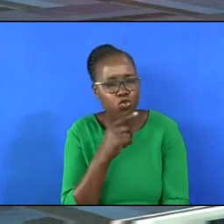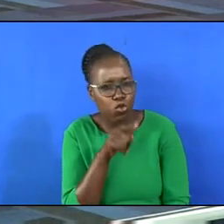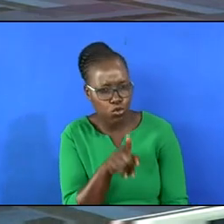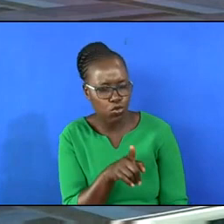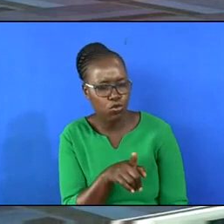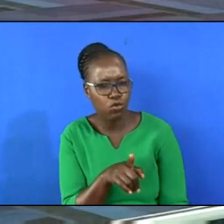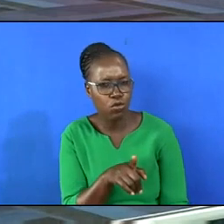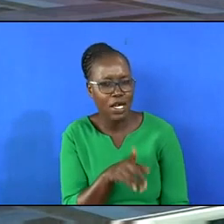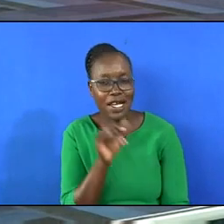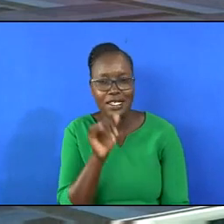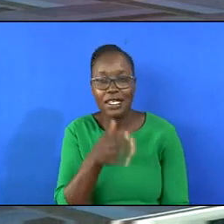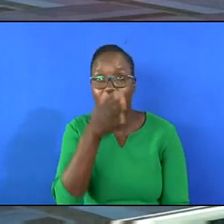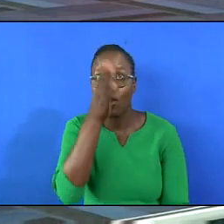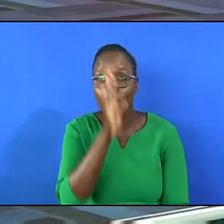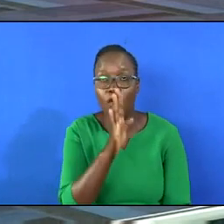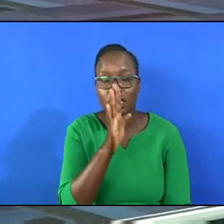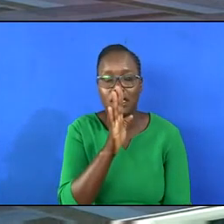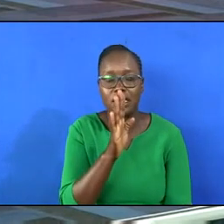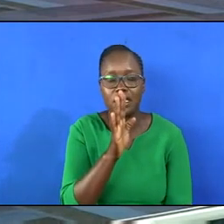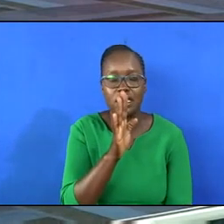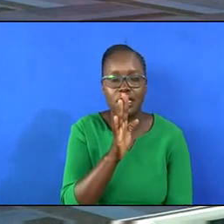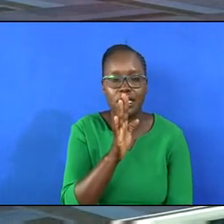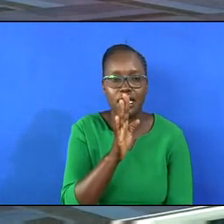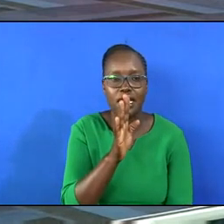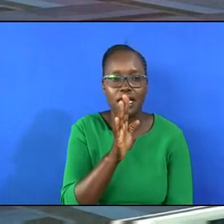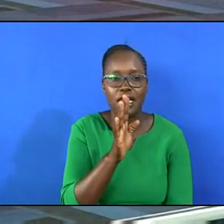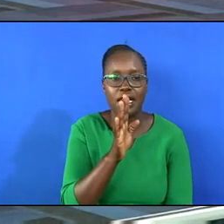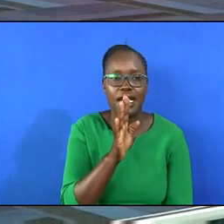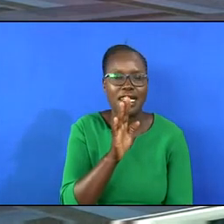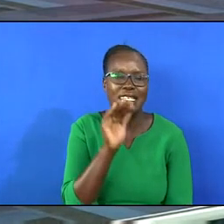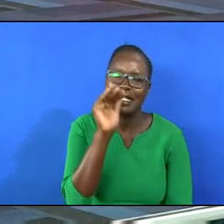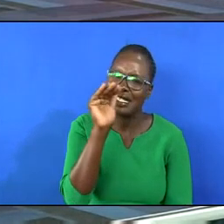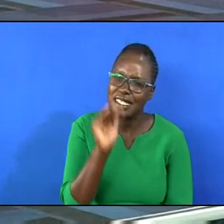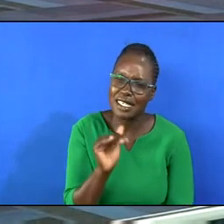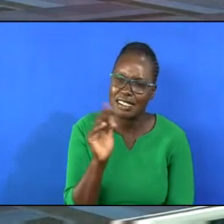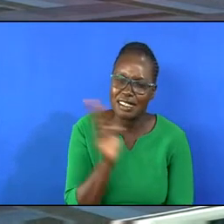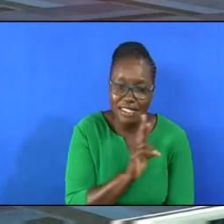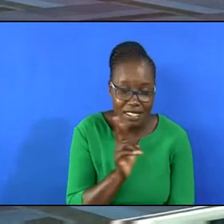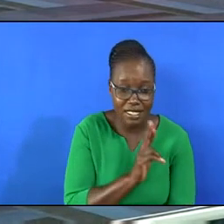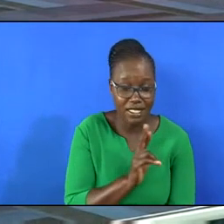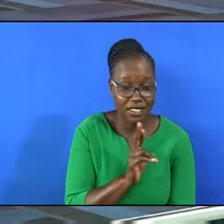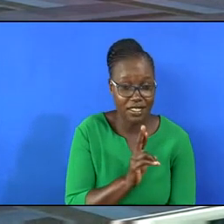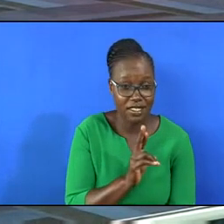you that God is less strict